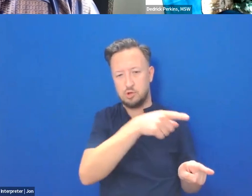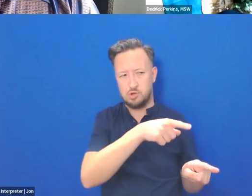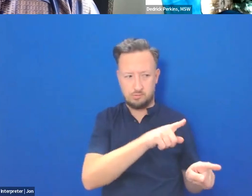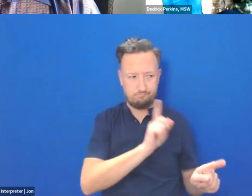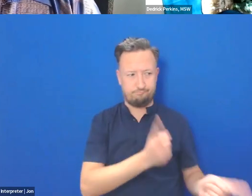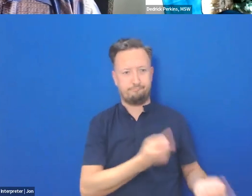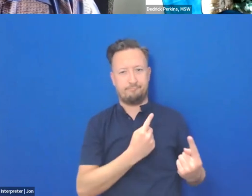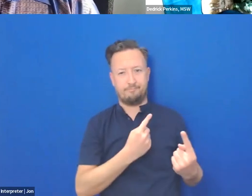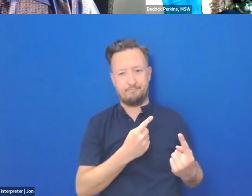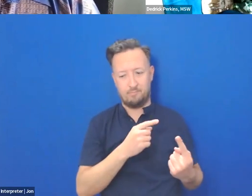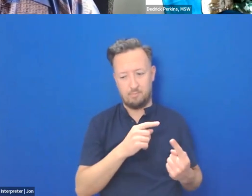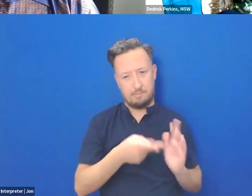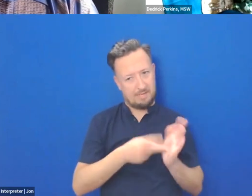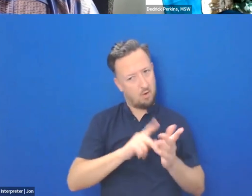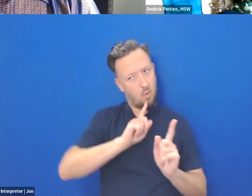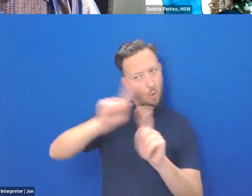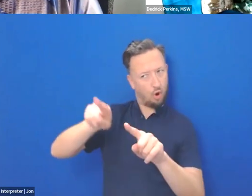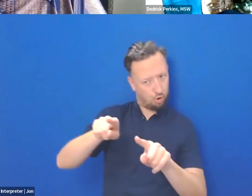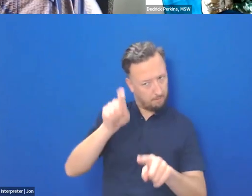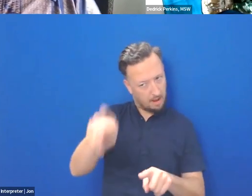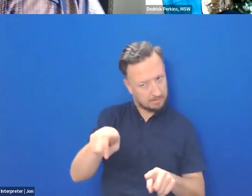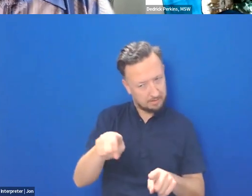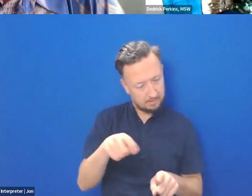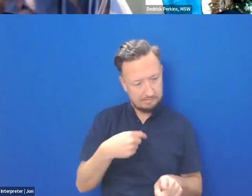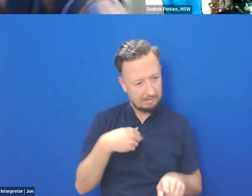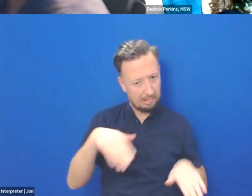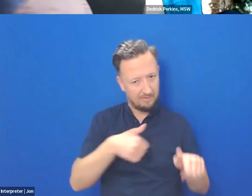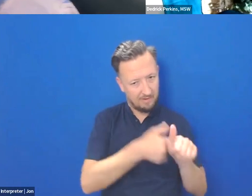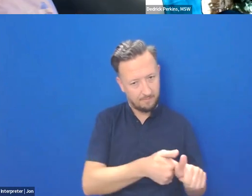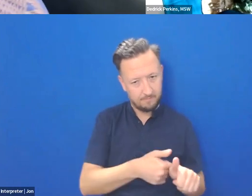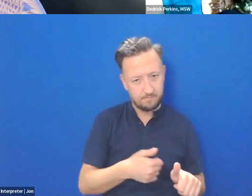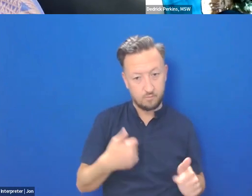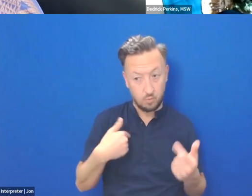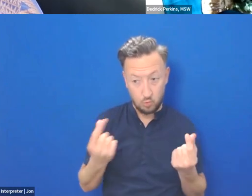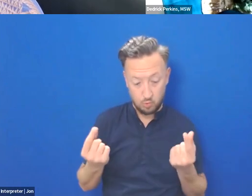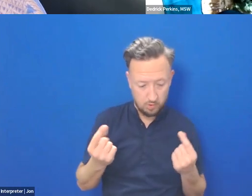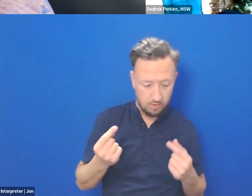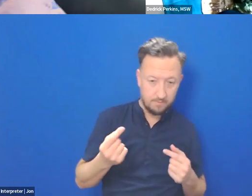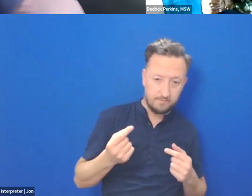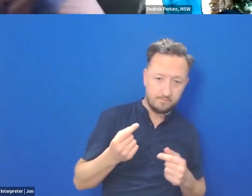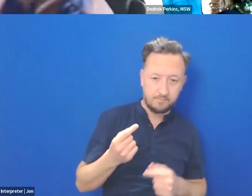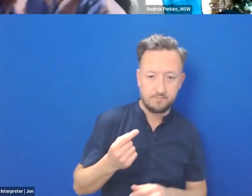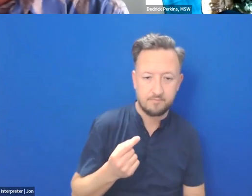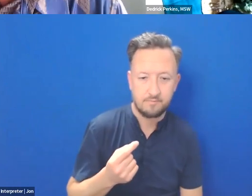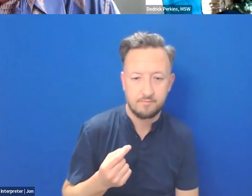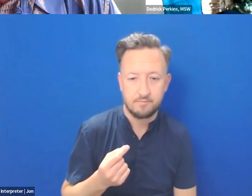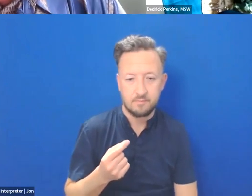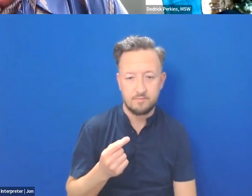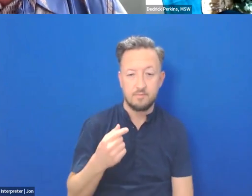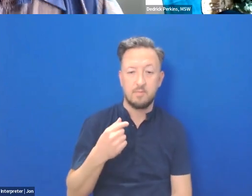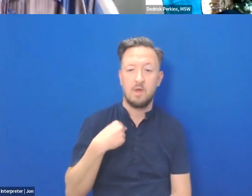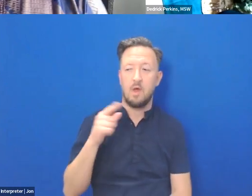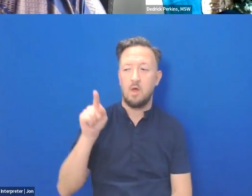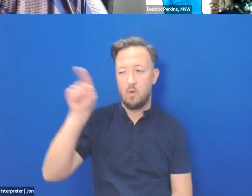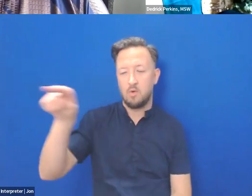Yeah. It was an order. Yeah. So the first thing I did was I went to the